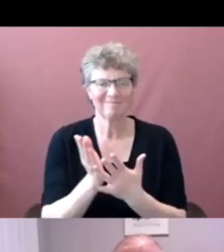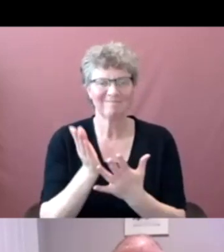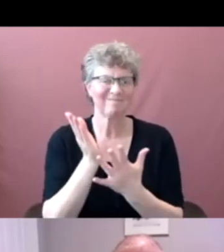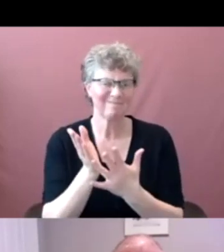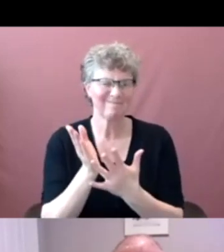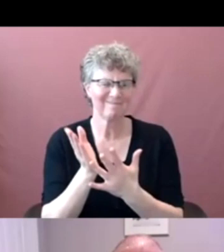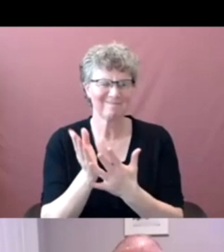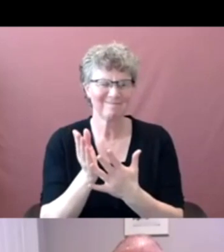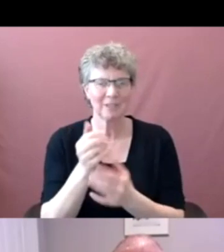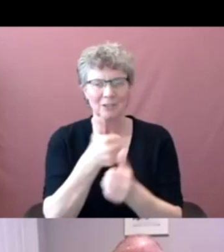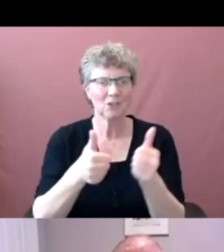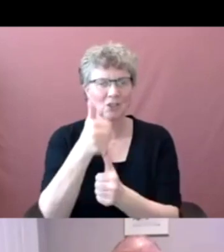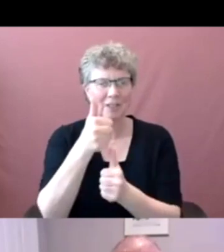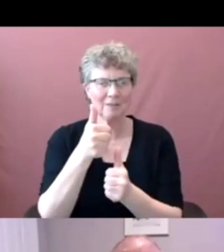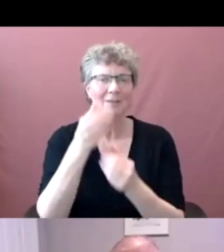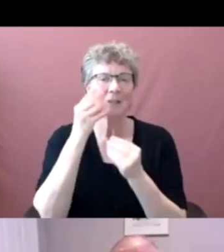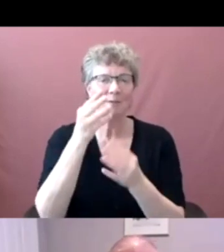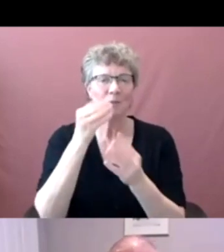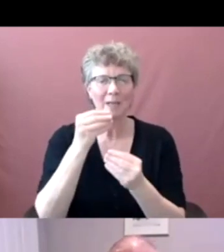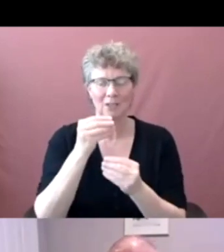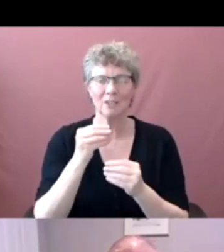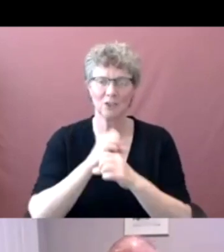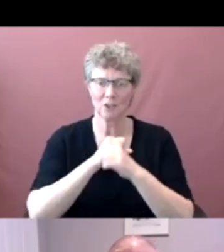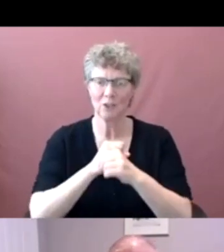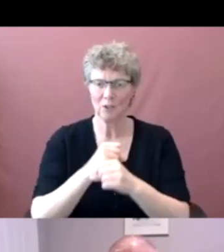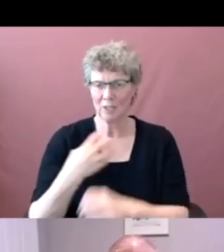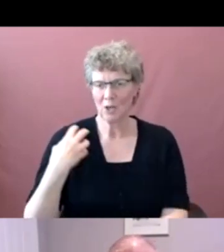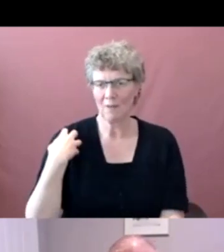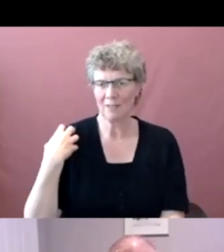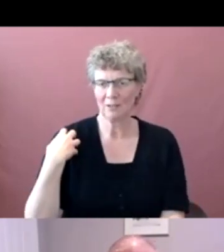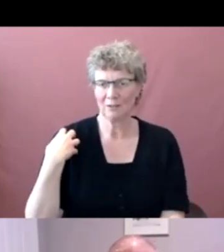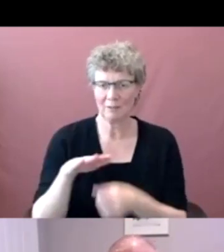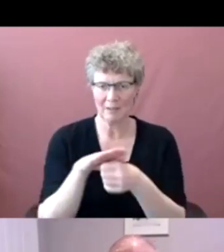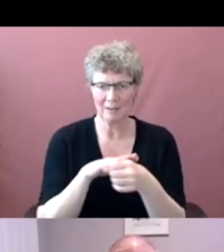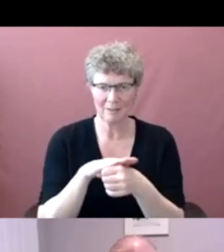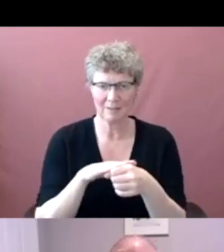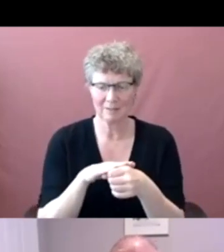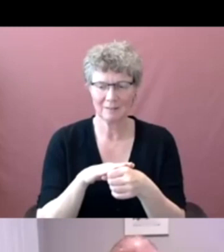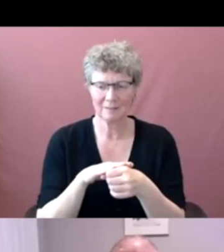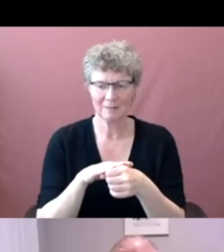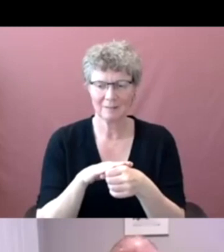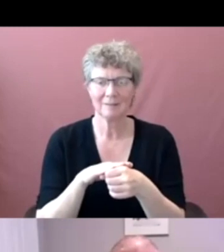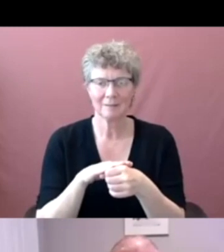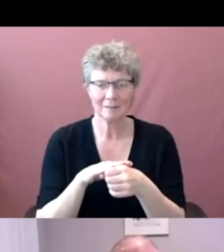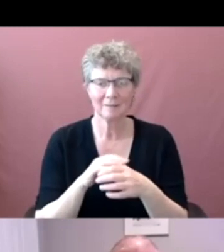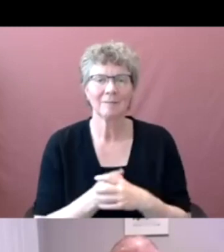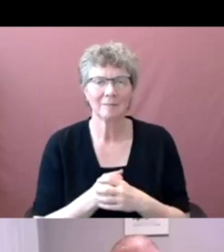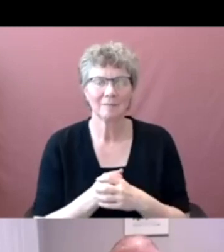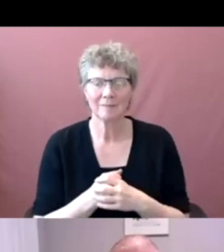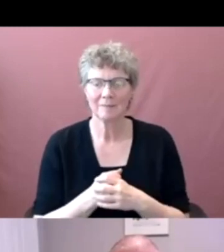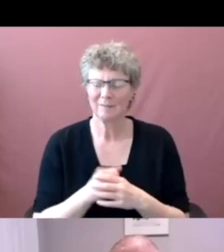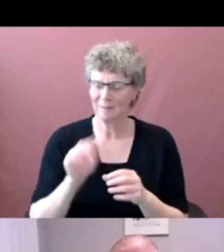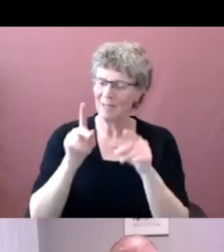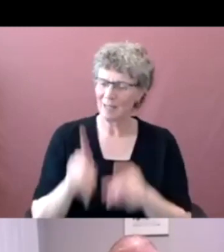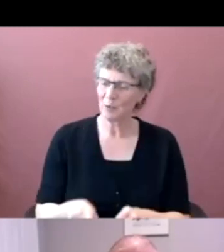security officers area, the CSO, the person that helps ensure the integrity of